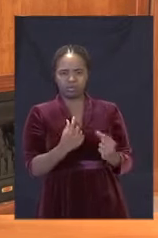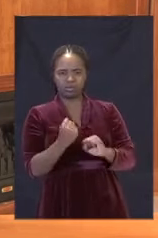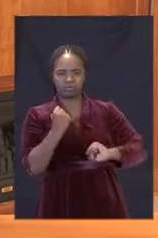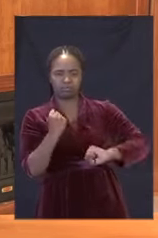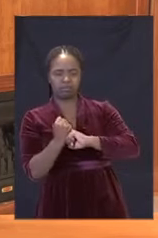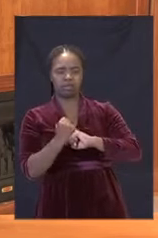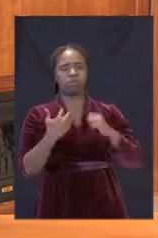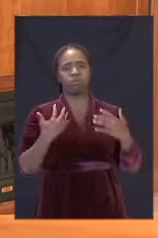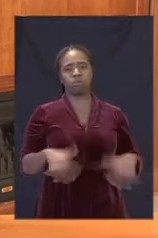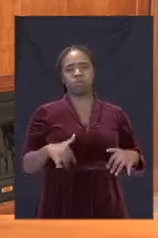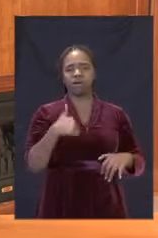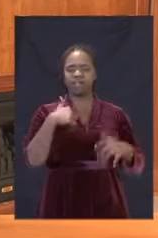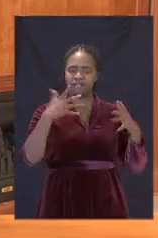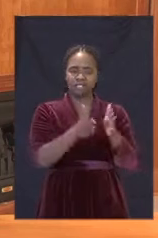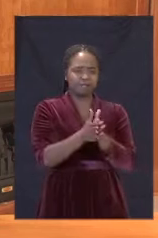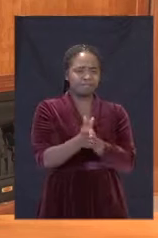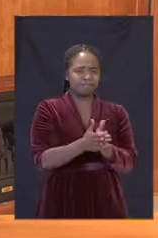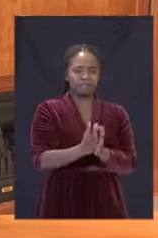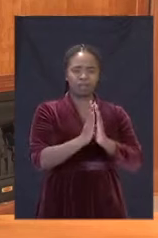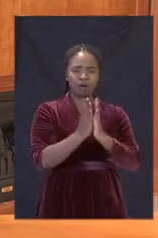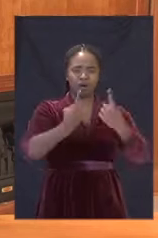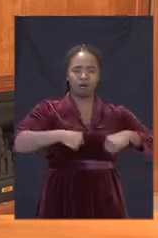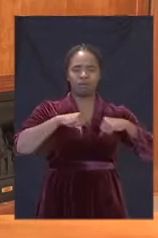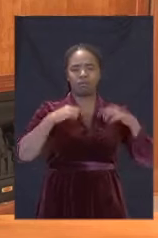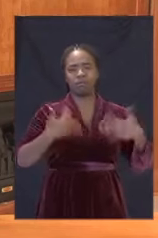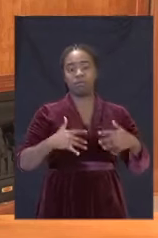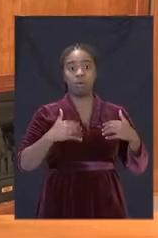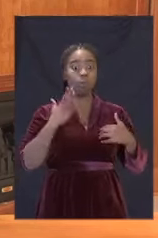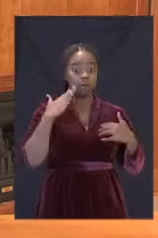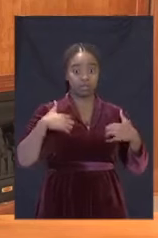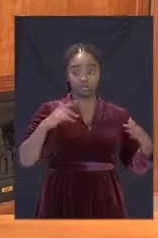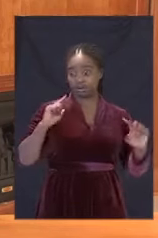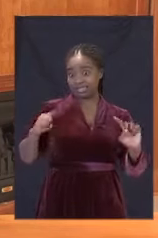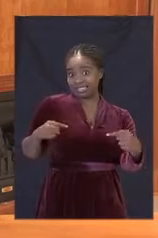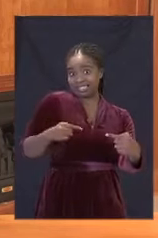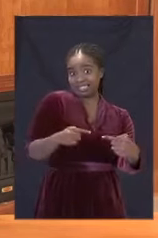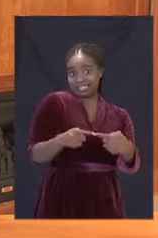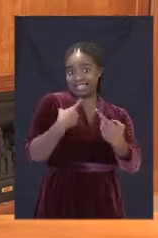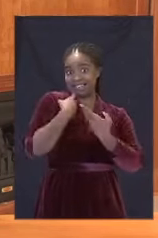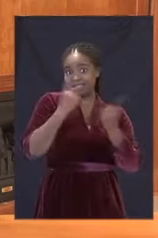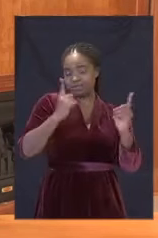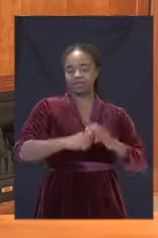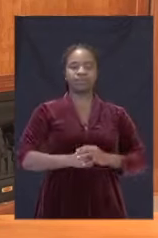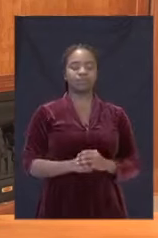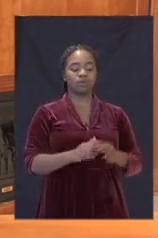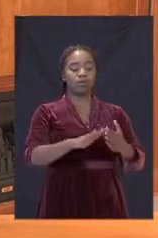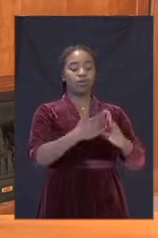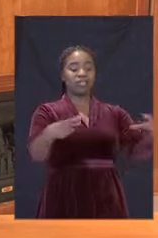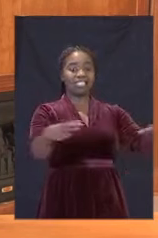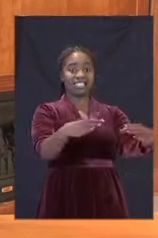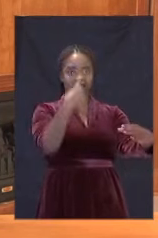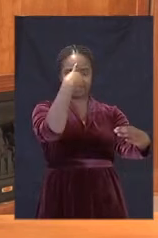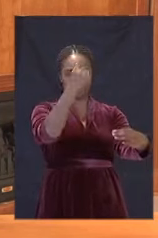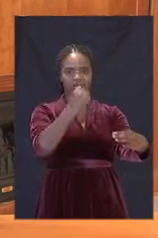and encouragement from the very beginning. The faith community is an integral